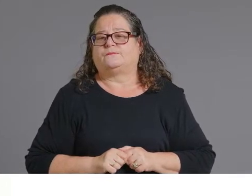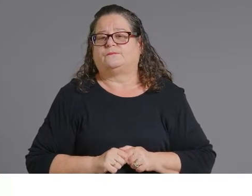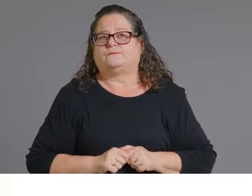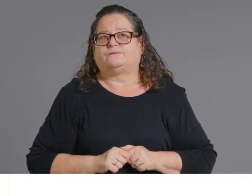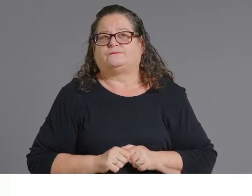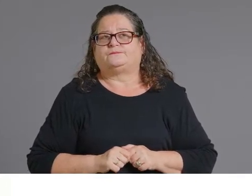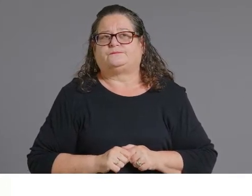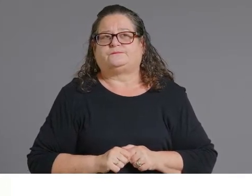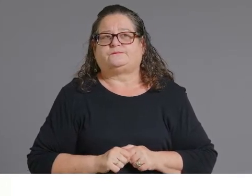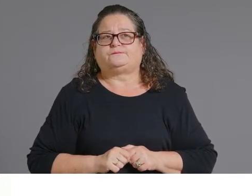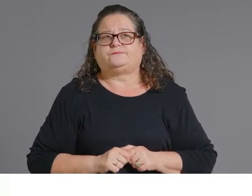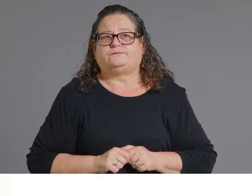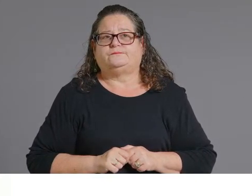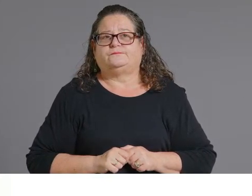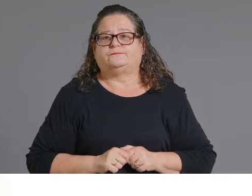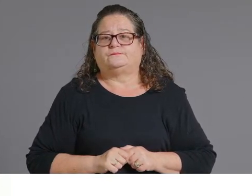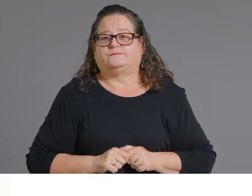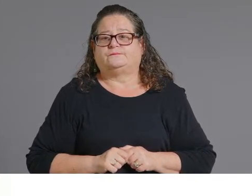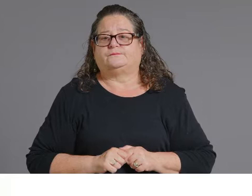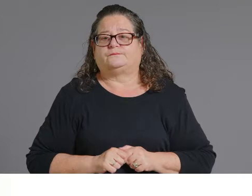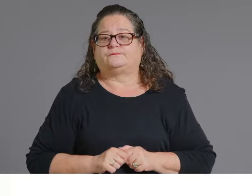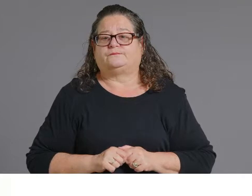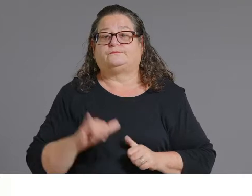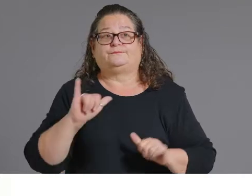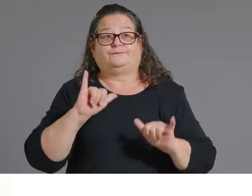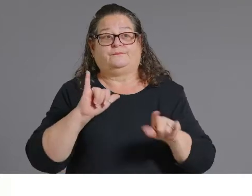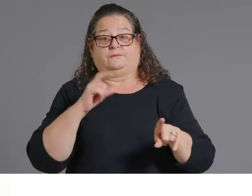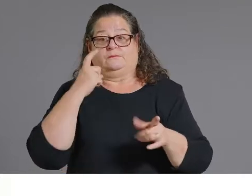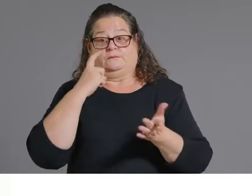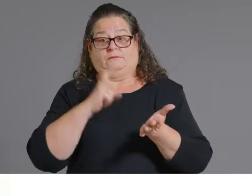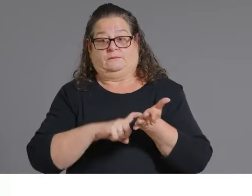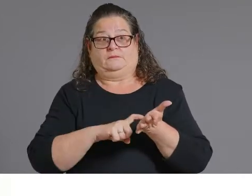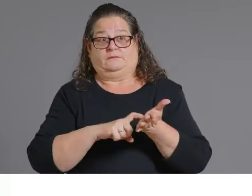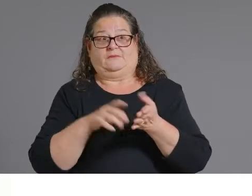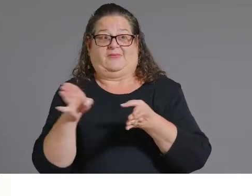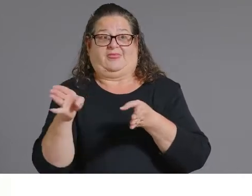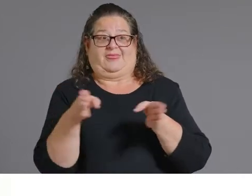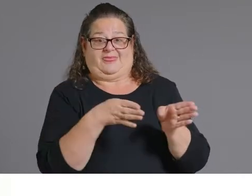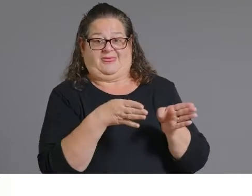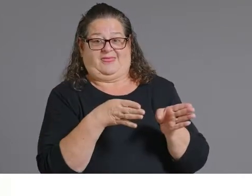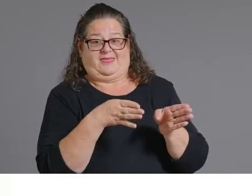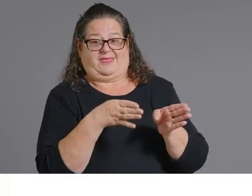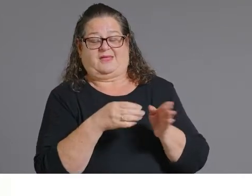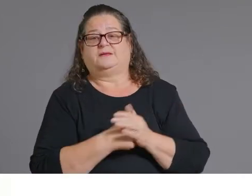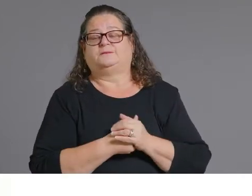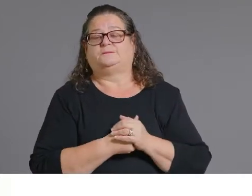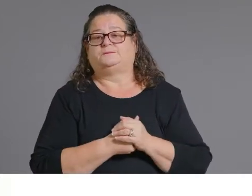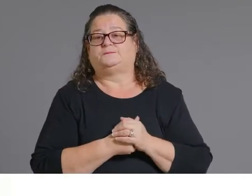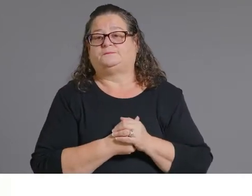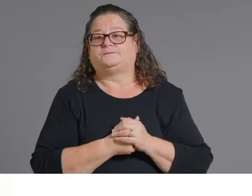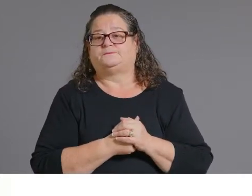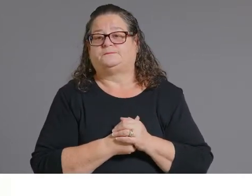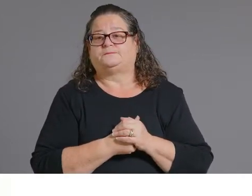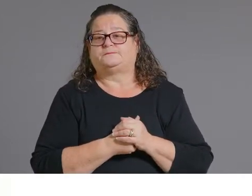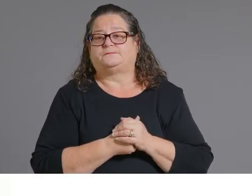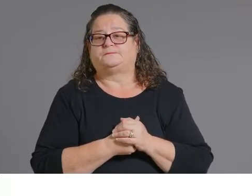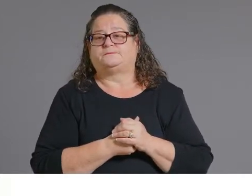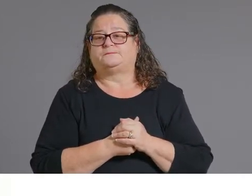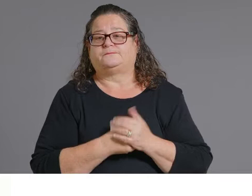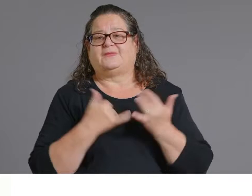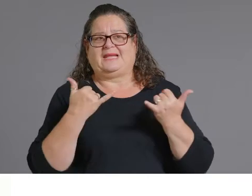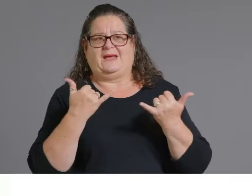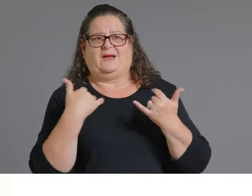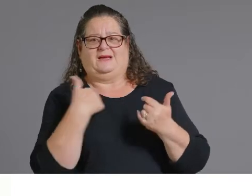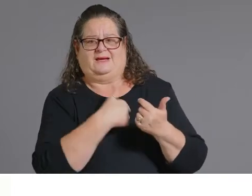and one of the things that you'll also see a shift in our messaging is um the messaging to our providers when our vaccine was